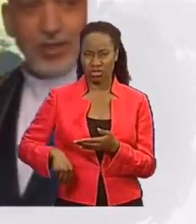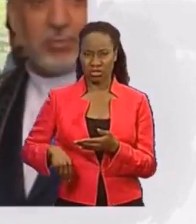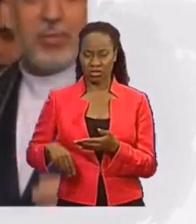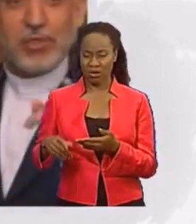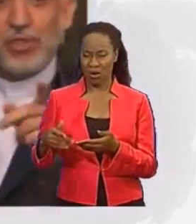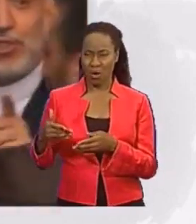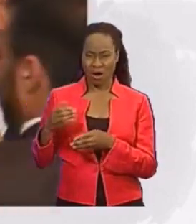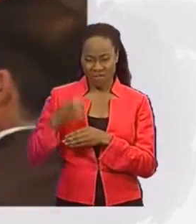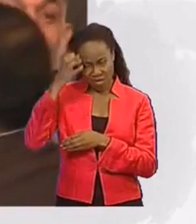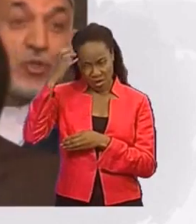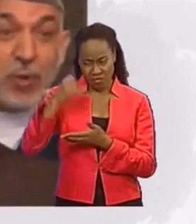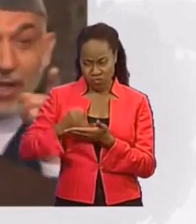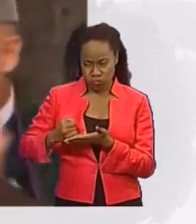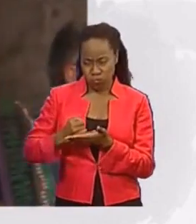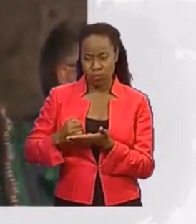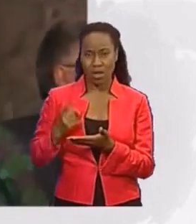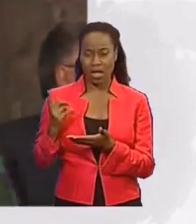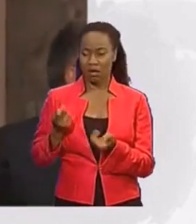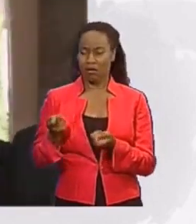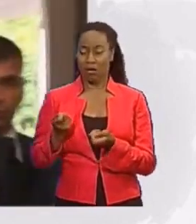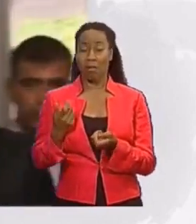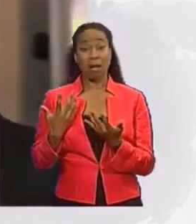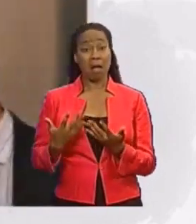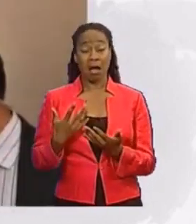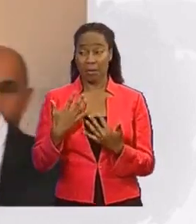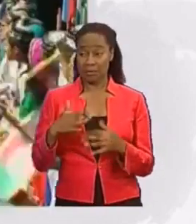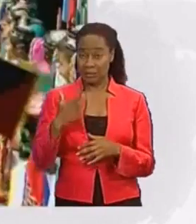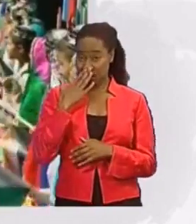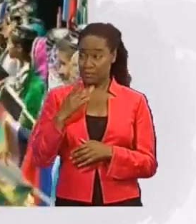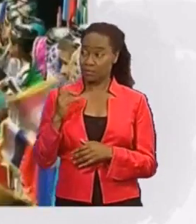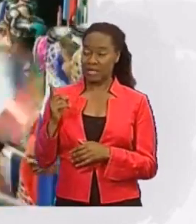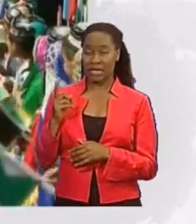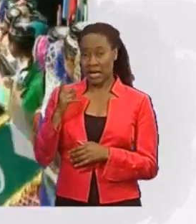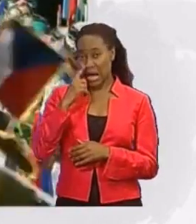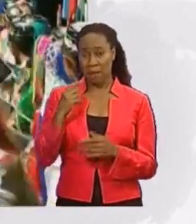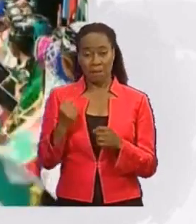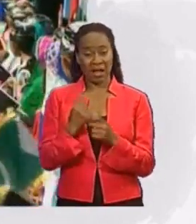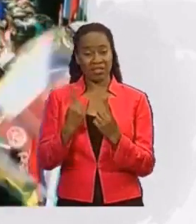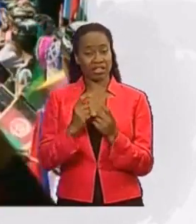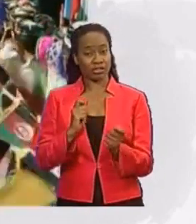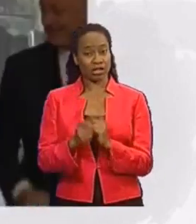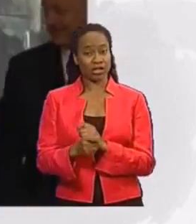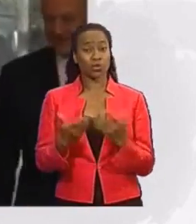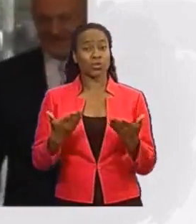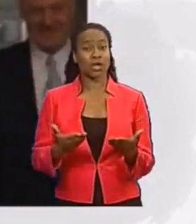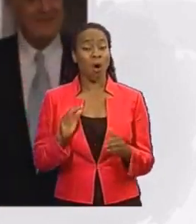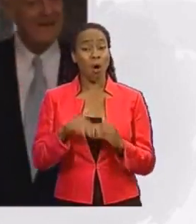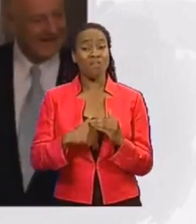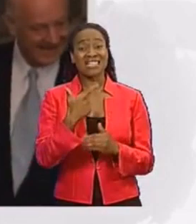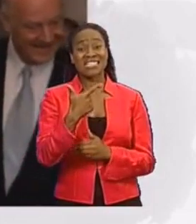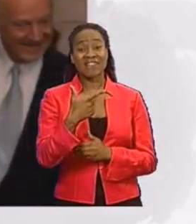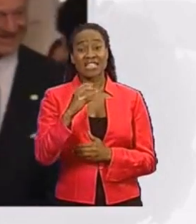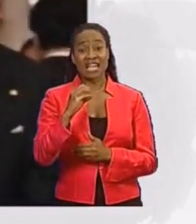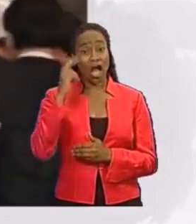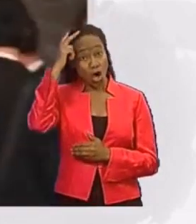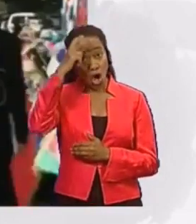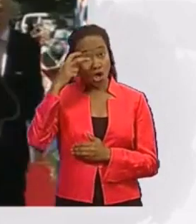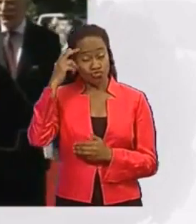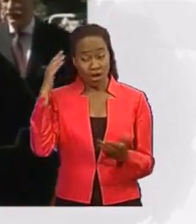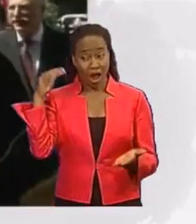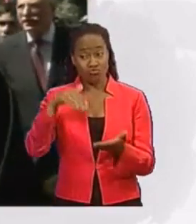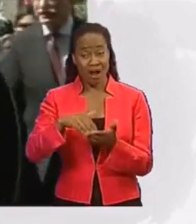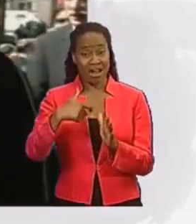But now he's courted as the man who can turn things around. Today, more than 70 nations came to Kabul to give him their backing.